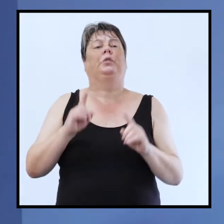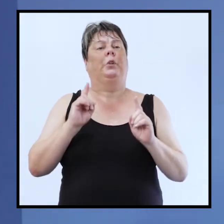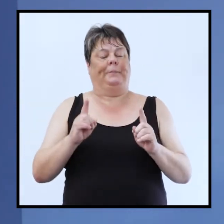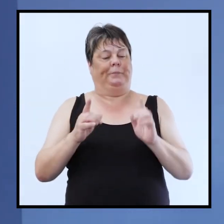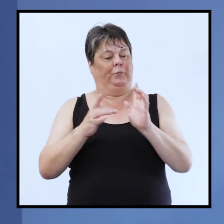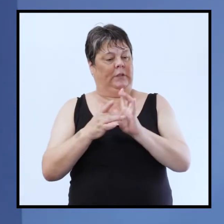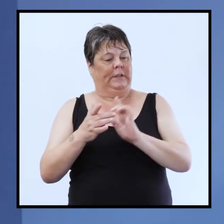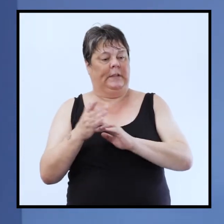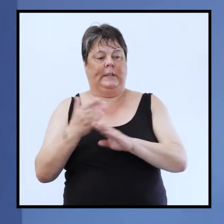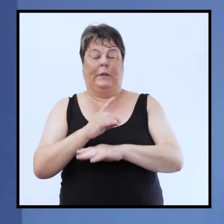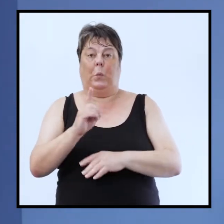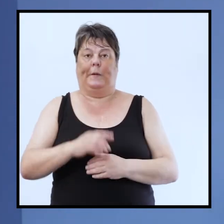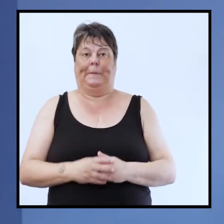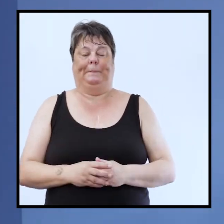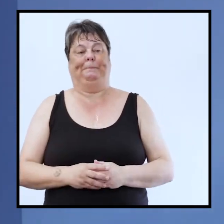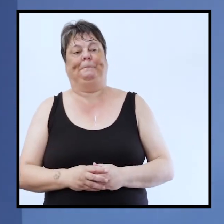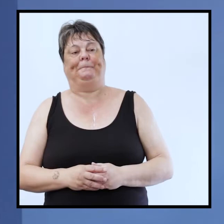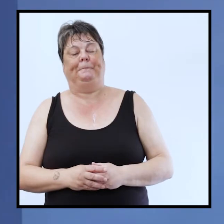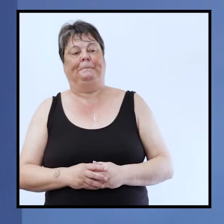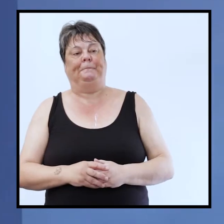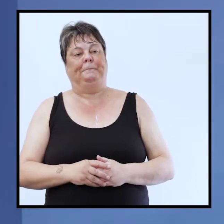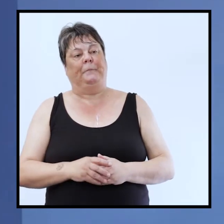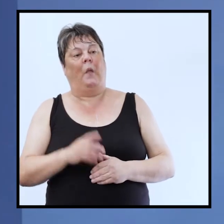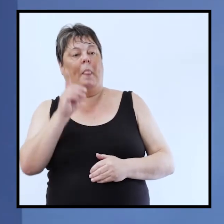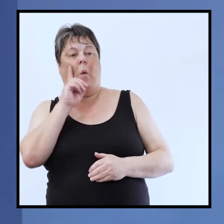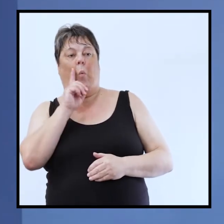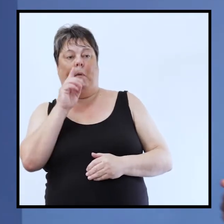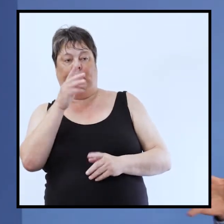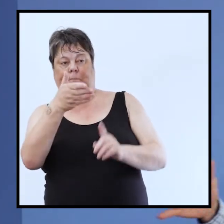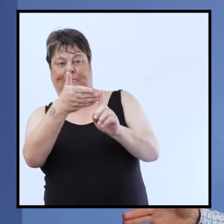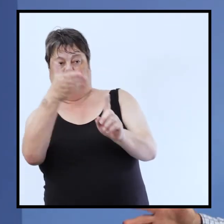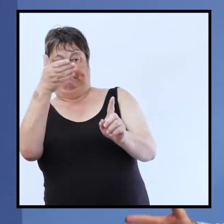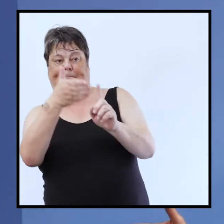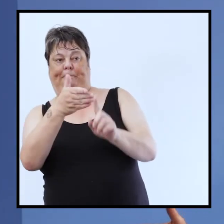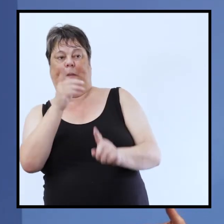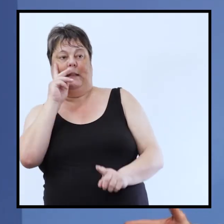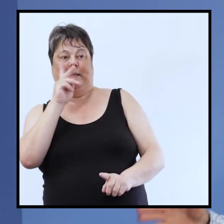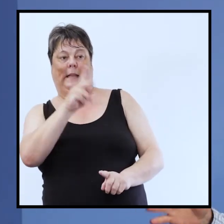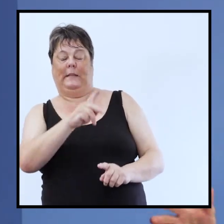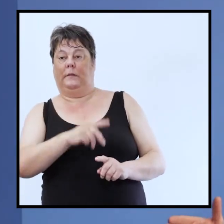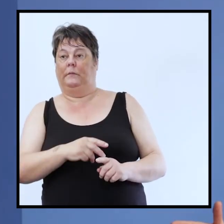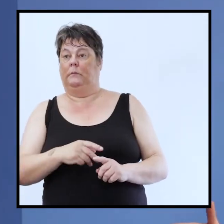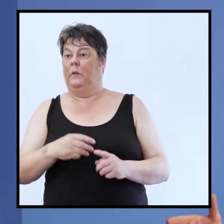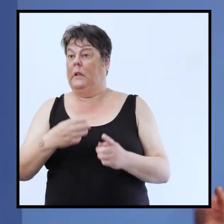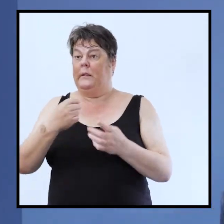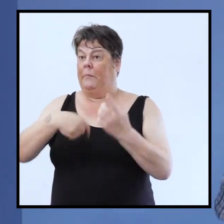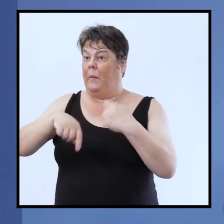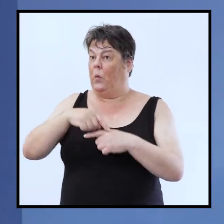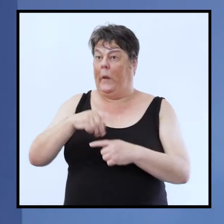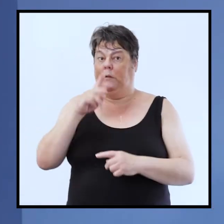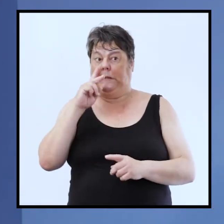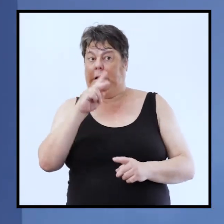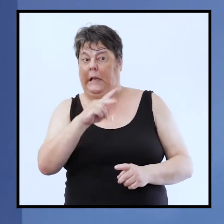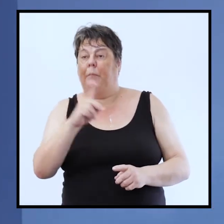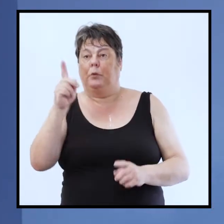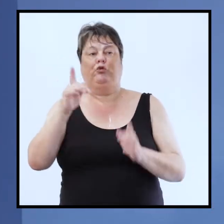do what does first of all he sees the woman he notices often we don't even notice when we do we ignore he sees the woman it's